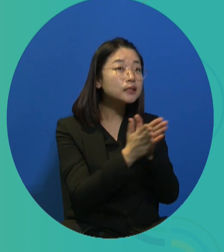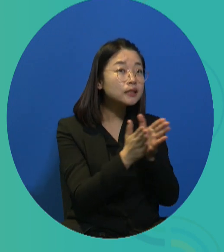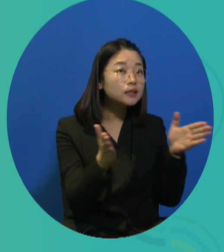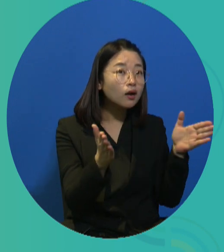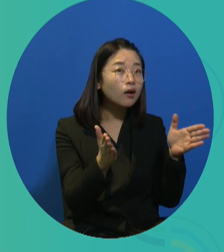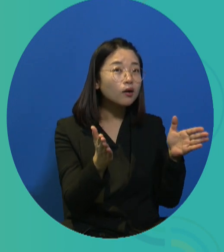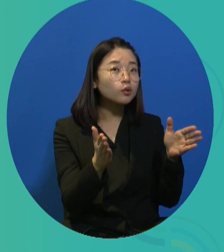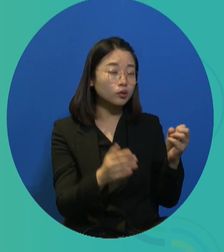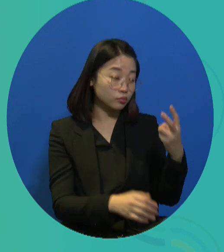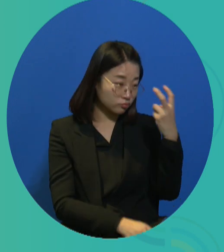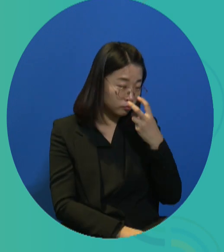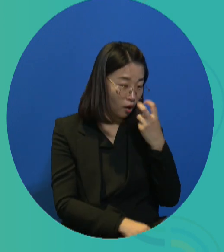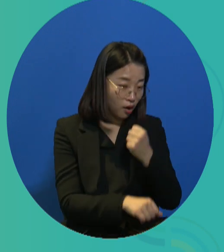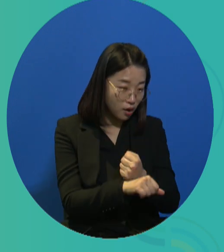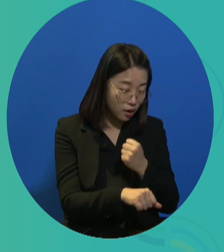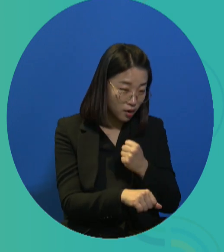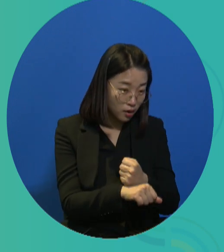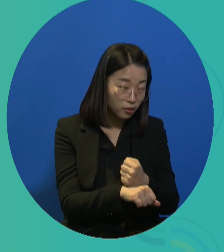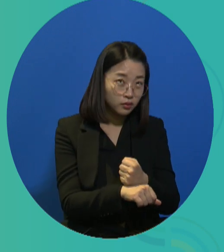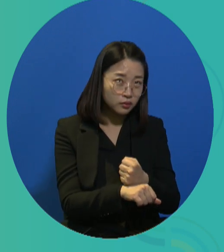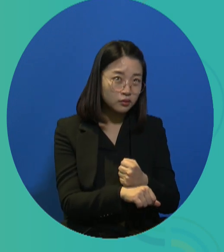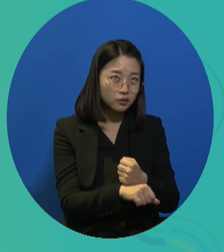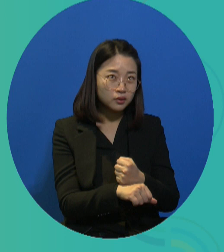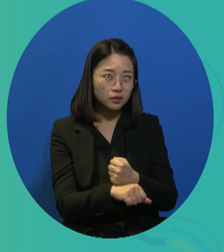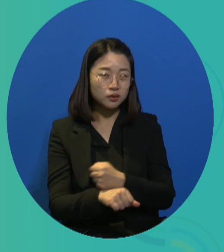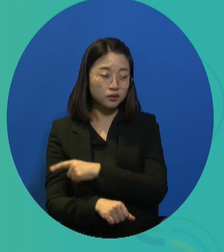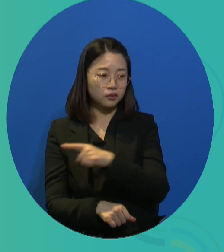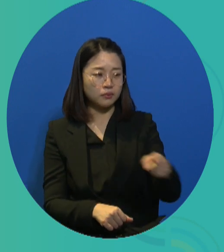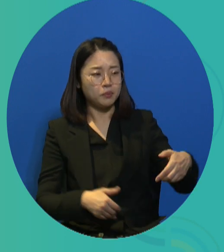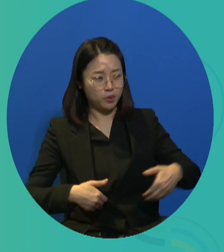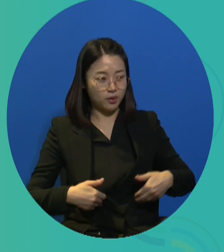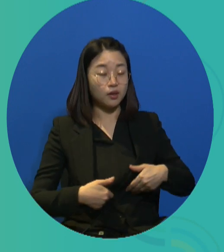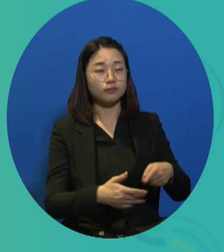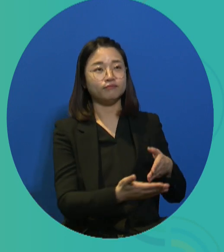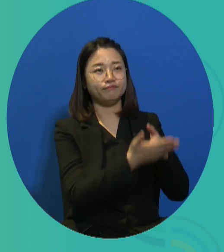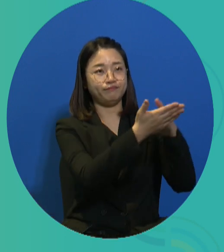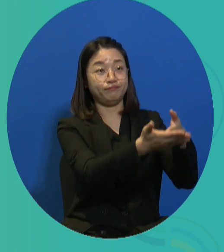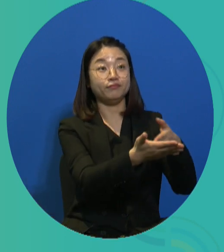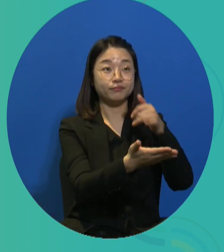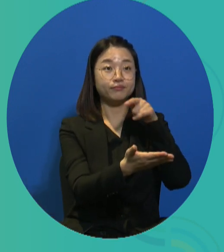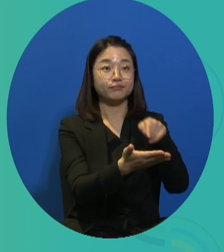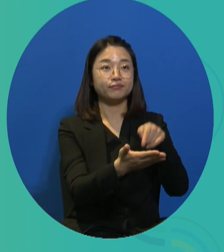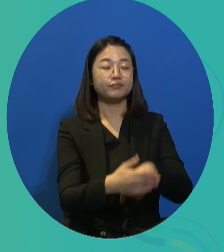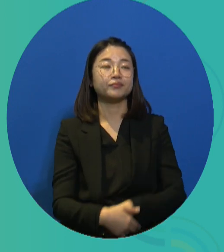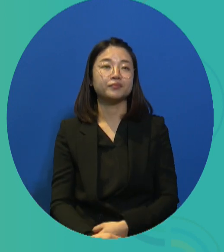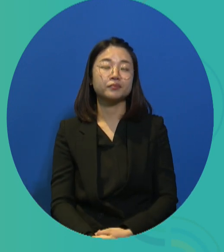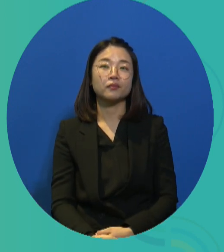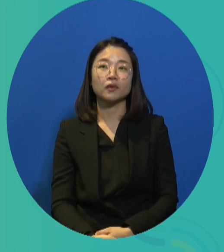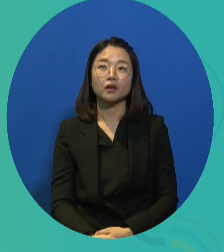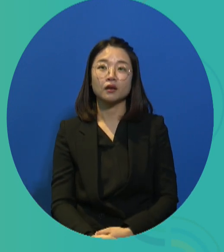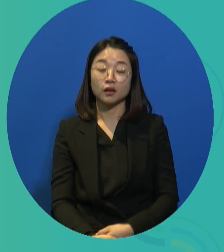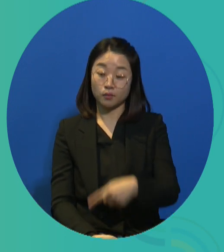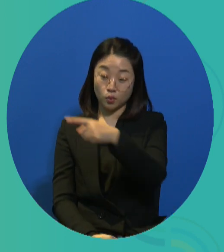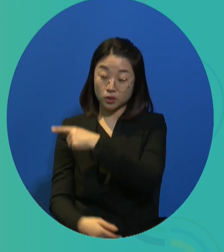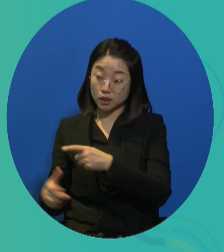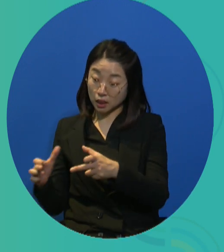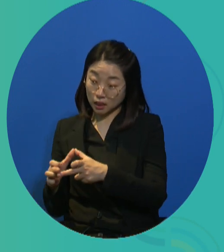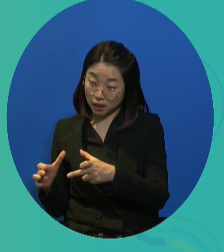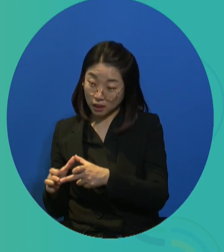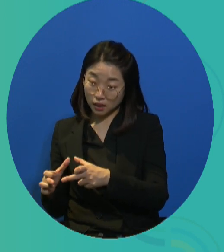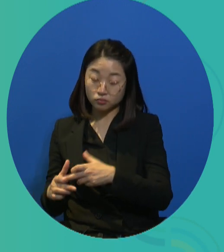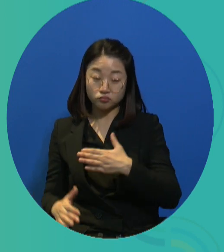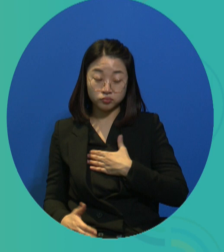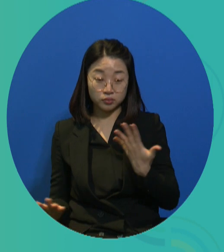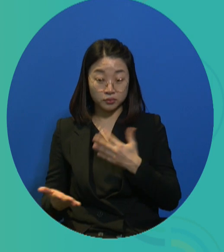formal policies to encourage employment of persons with disabilities and it emphasizes that such